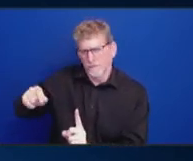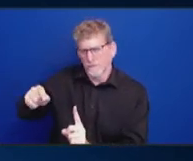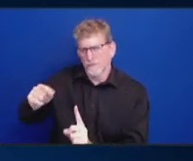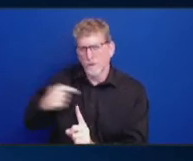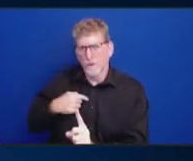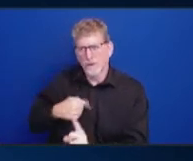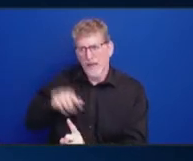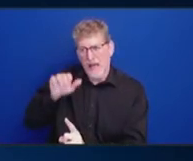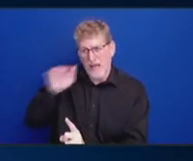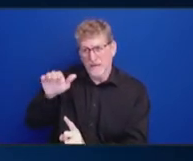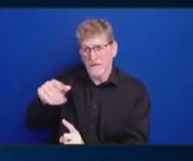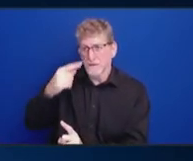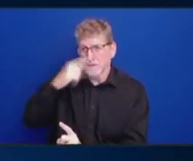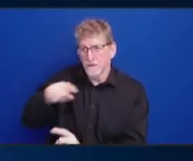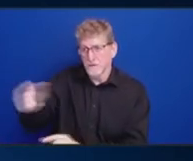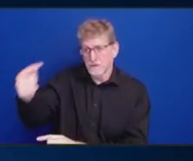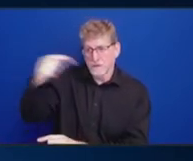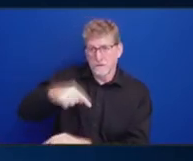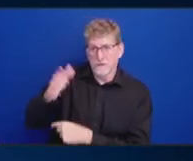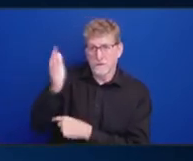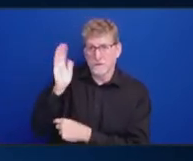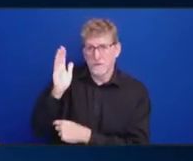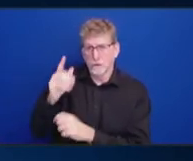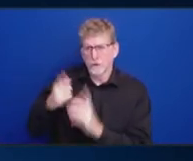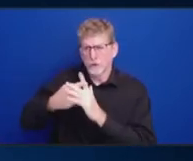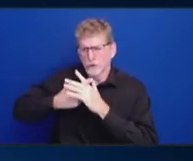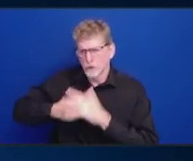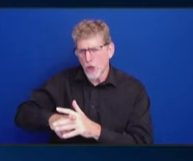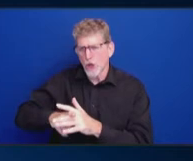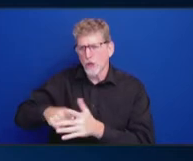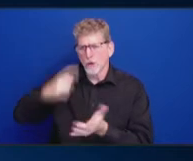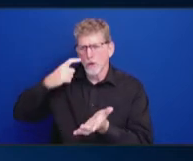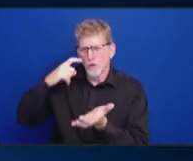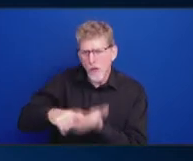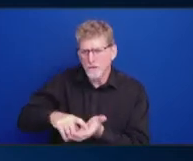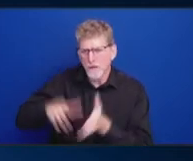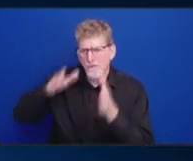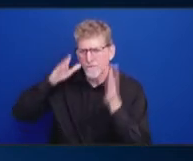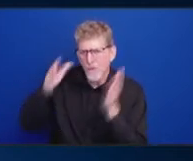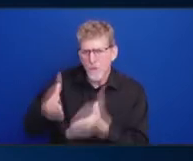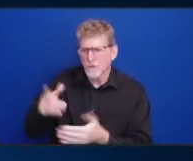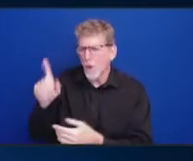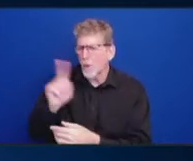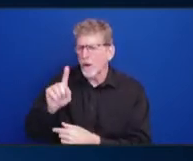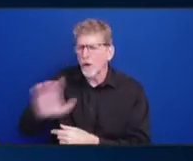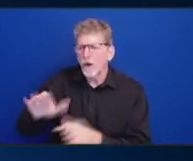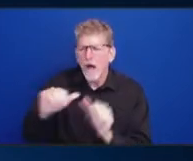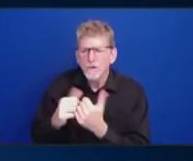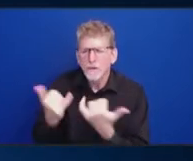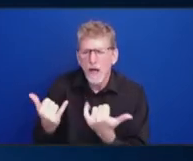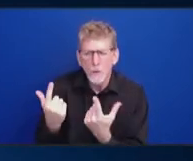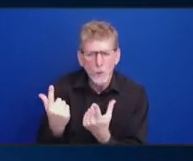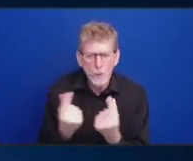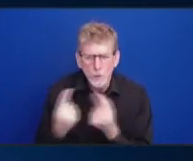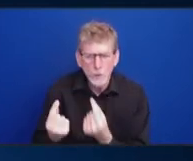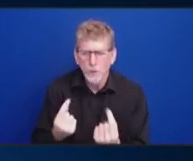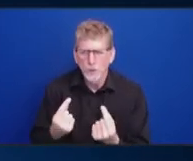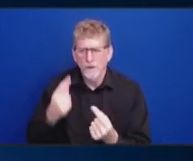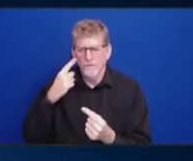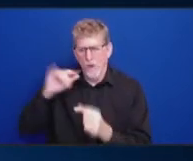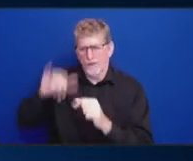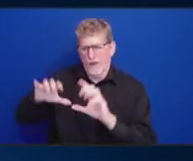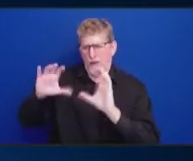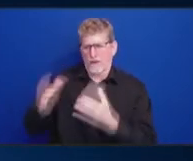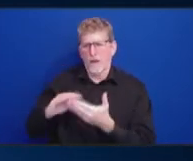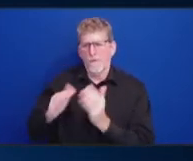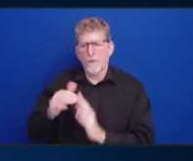in mind that this is important. So, when you do ask, it also voices the next round of conversation. So, please, please keep that in mind. So, Carrie, we